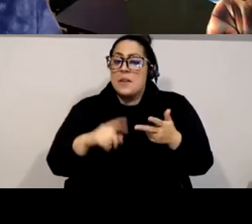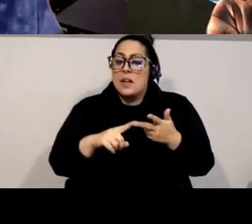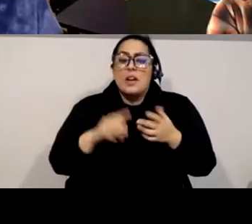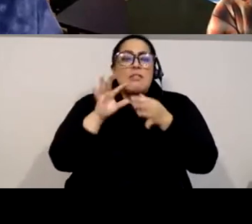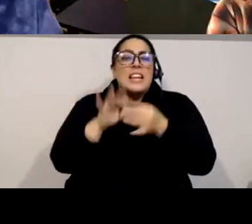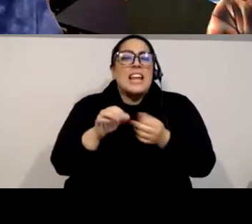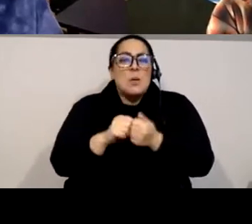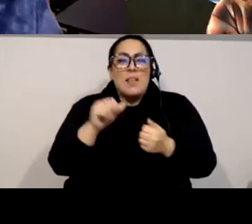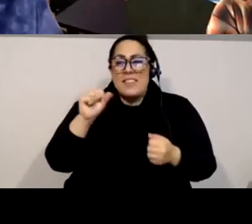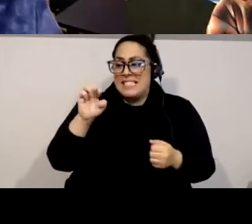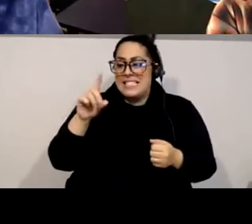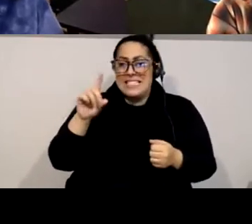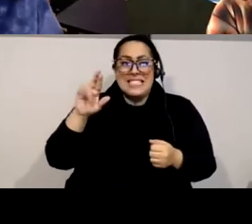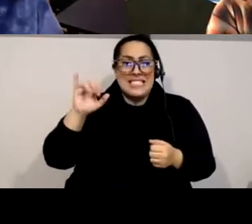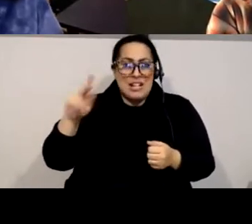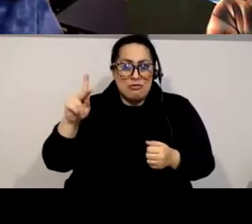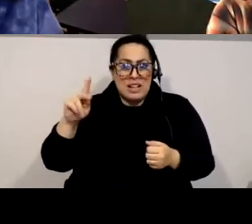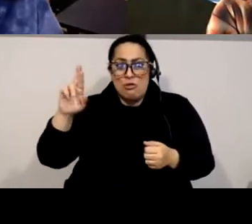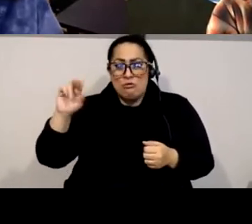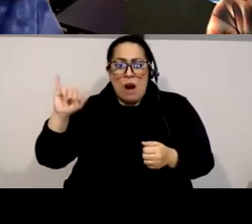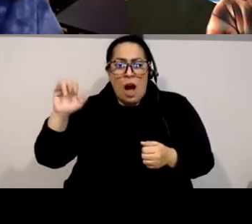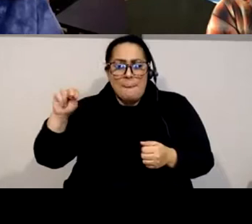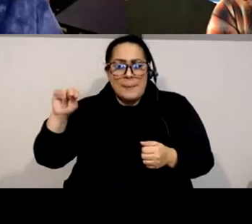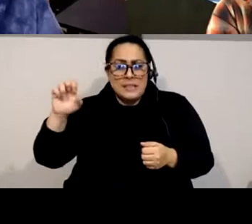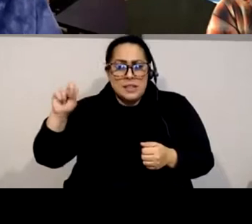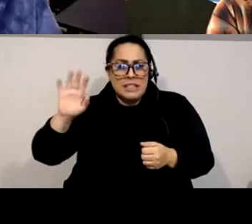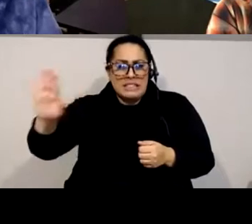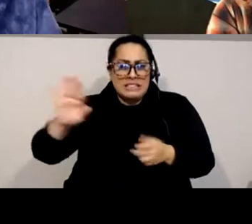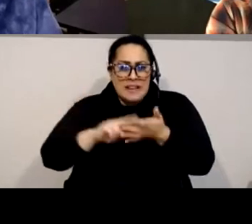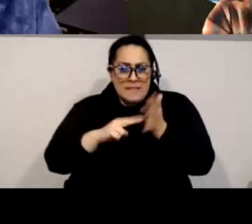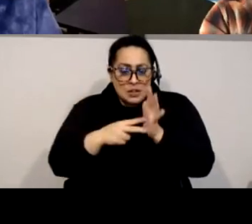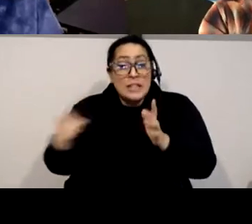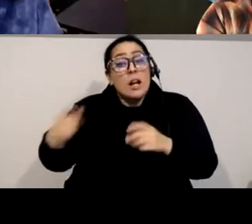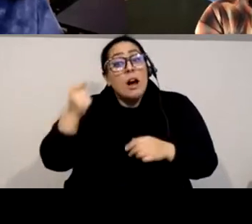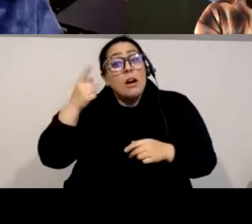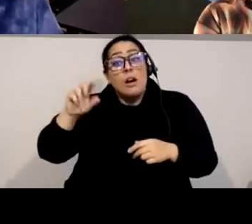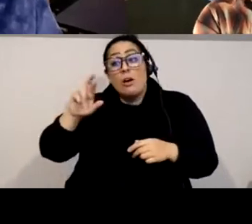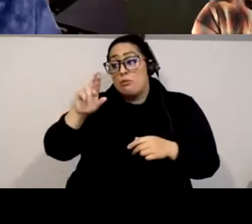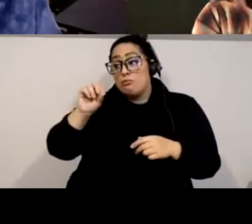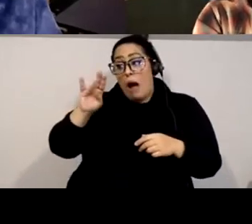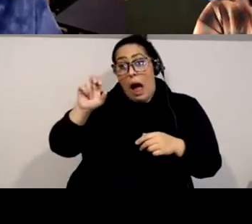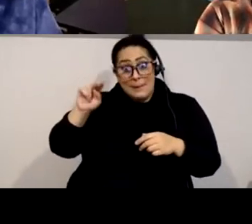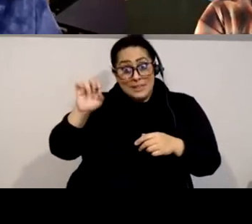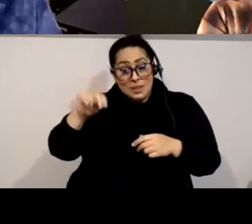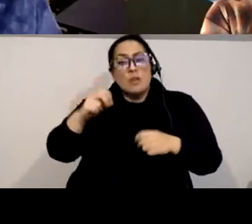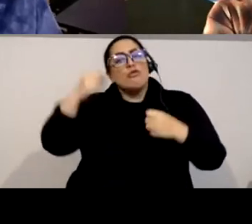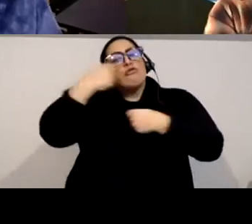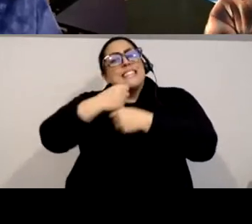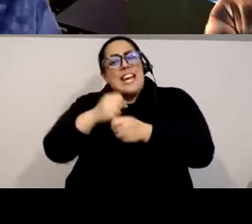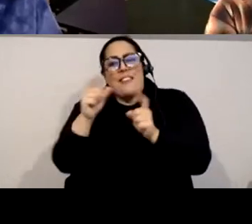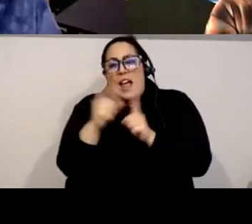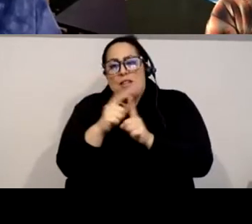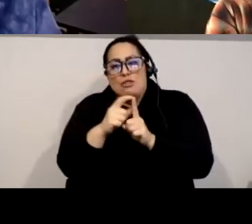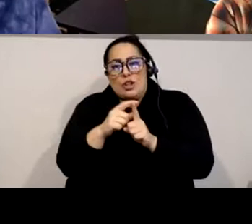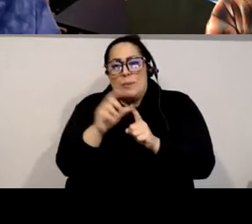definition, which of course, some of you may know, Robinson was the person who came up with the term racial capitalism. And